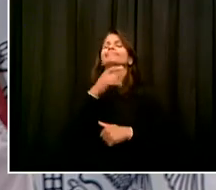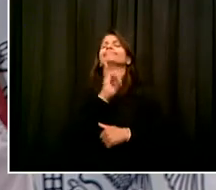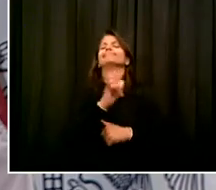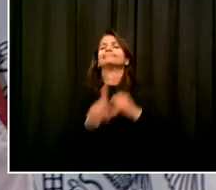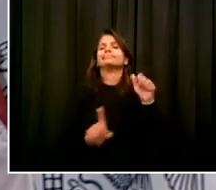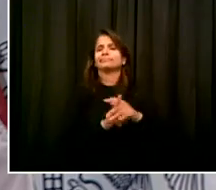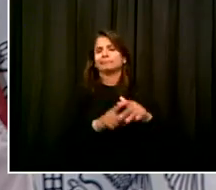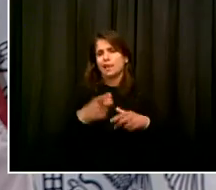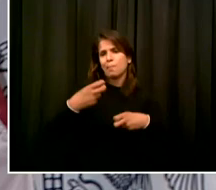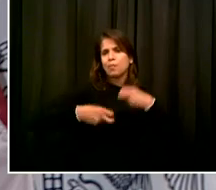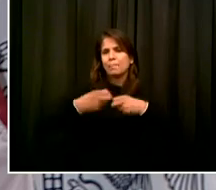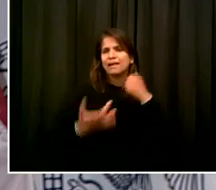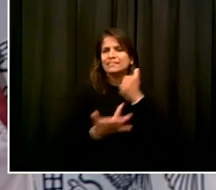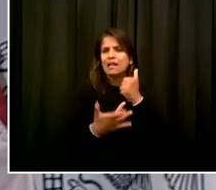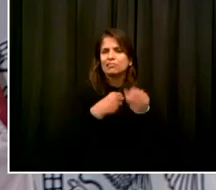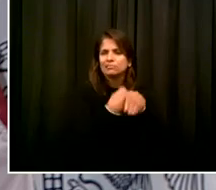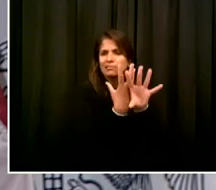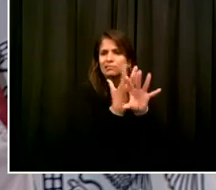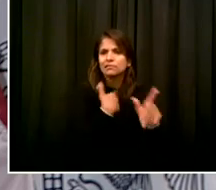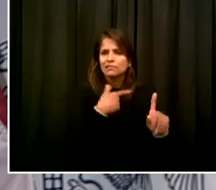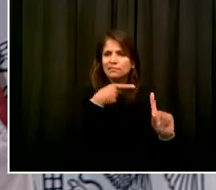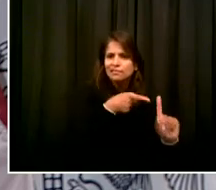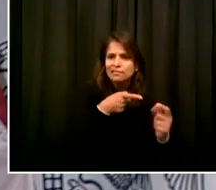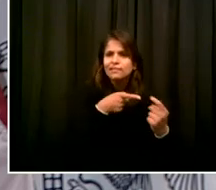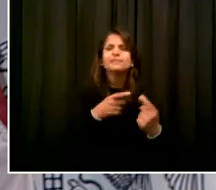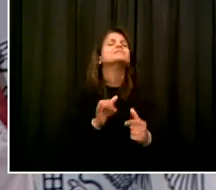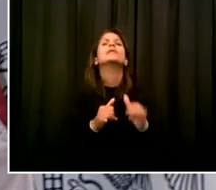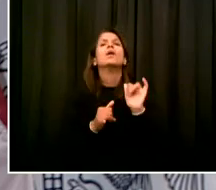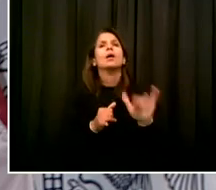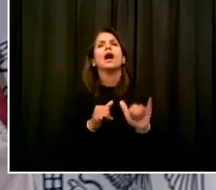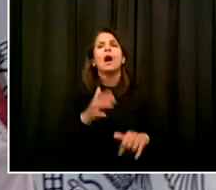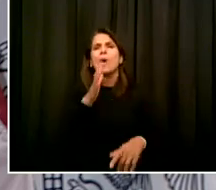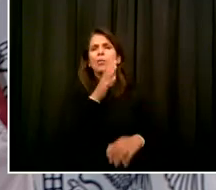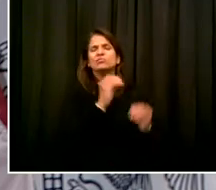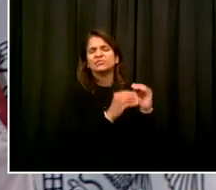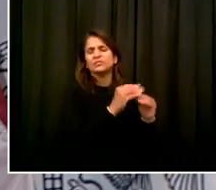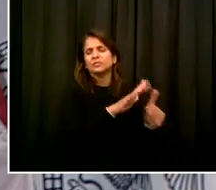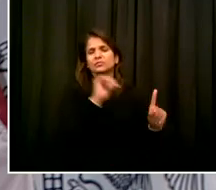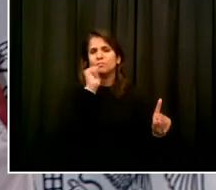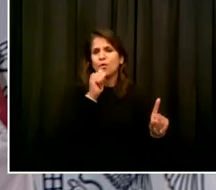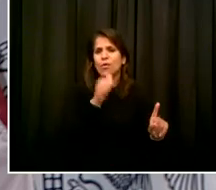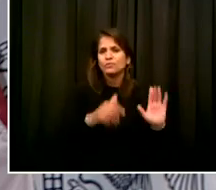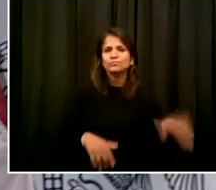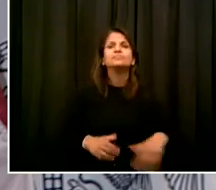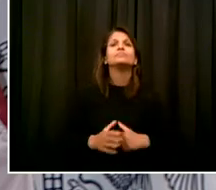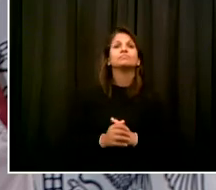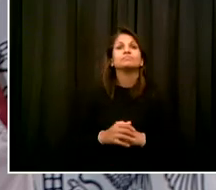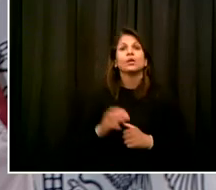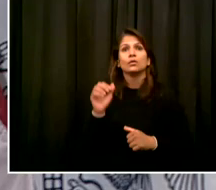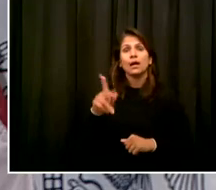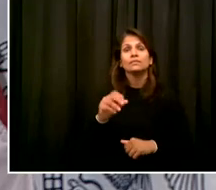that for tomorrow. Okay, go ahead. For our last question, we'll go to Ravane from Homo Dia.